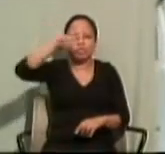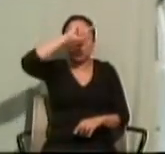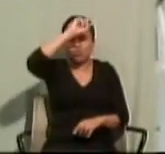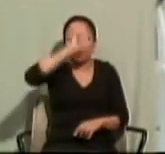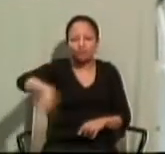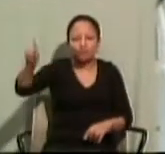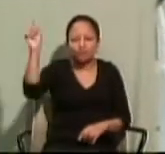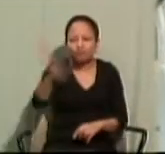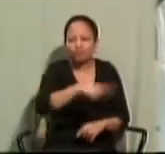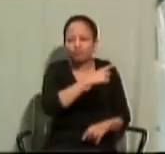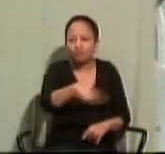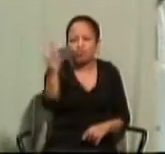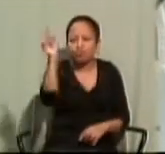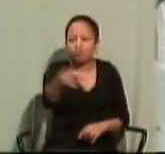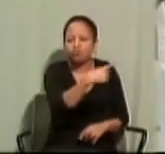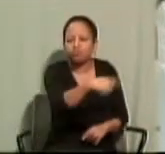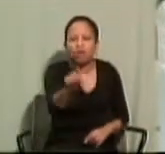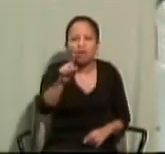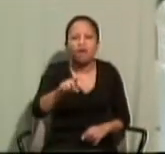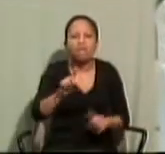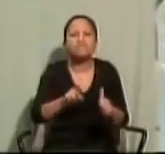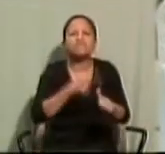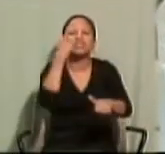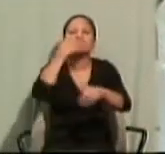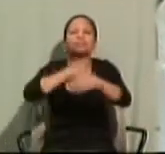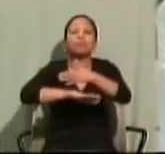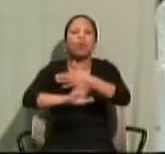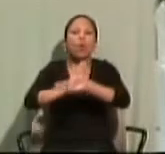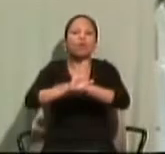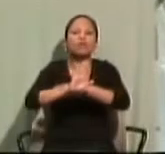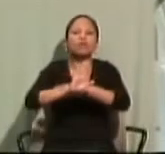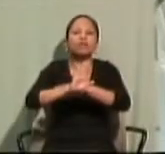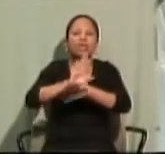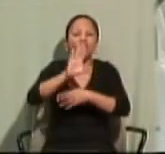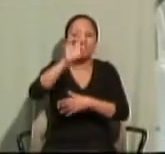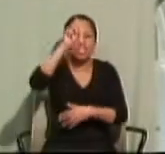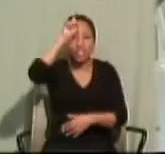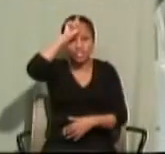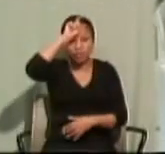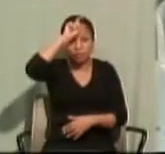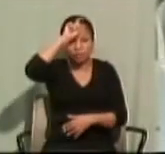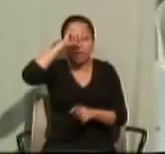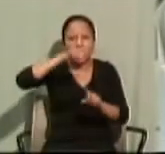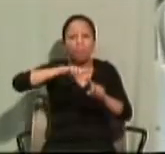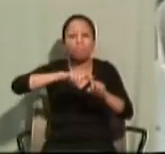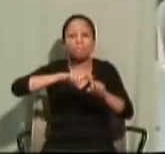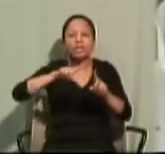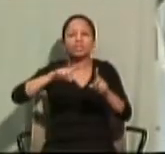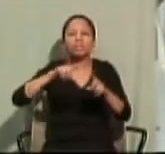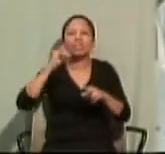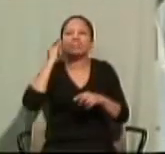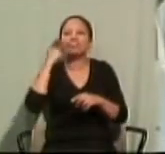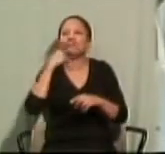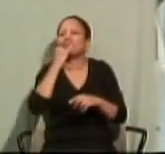but the firstborn of the Israelites was left unharmed.